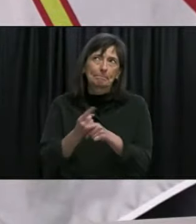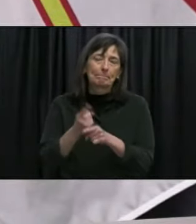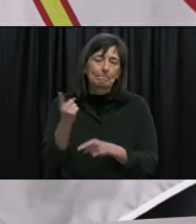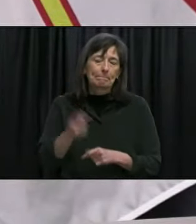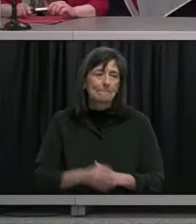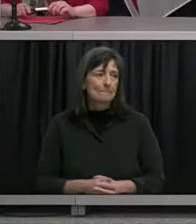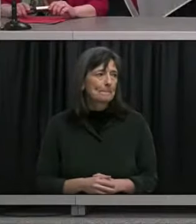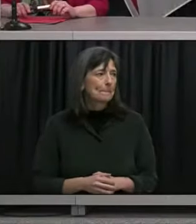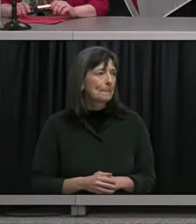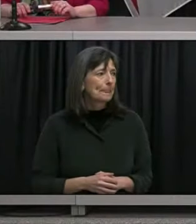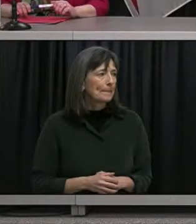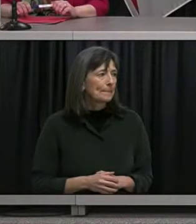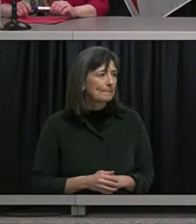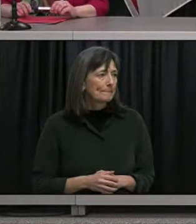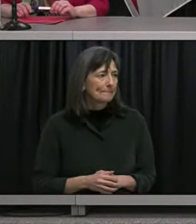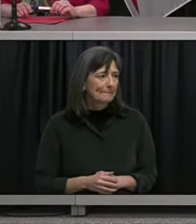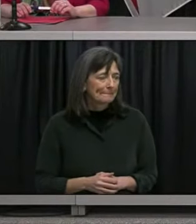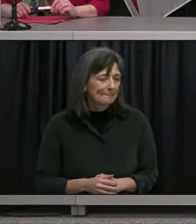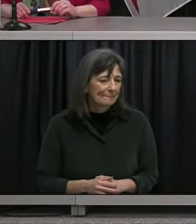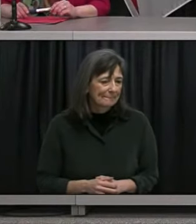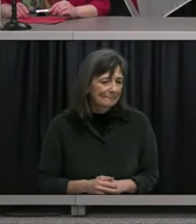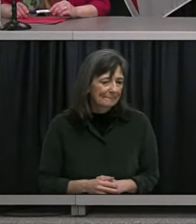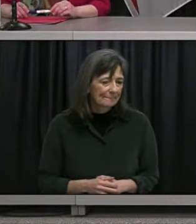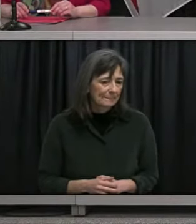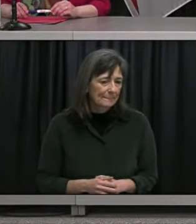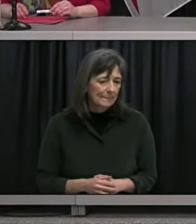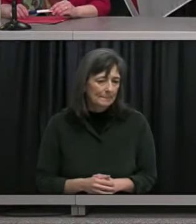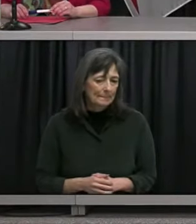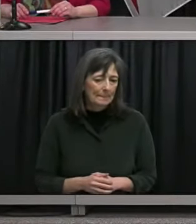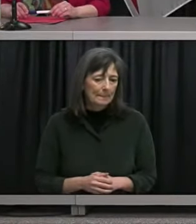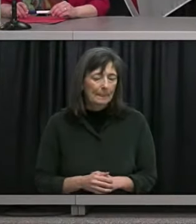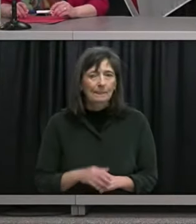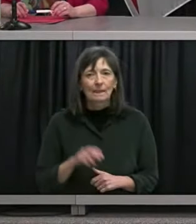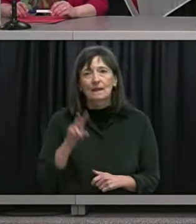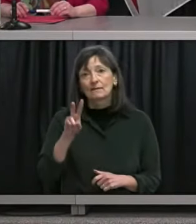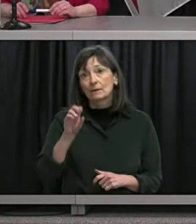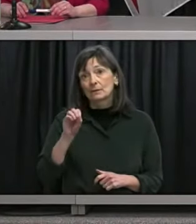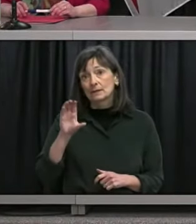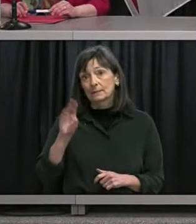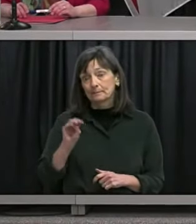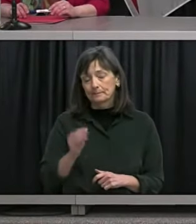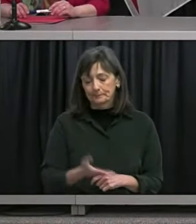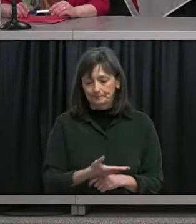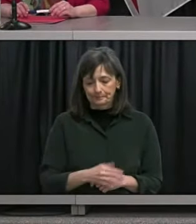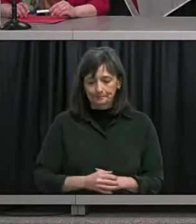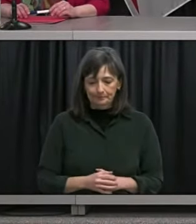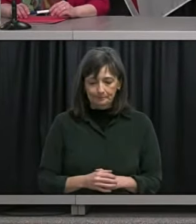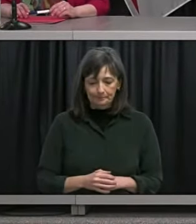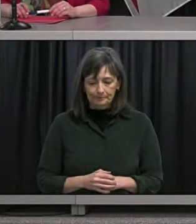thank you our next questions are from Richard Duggan with VOCM please go ahead